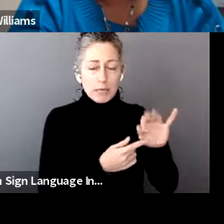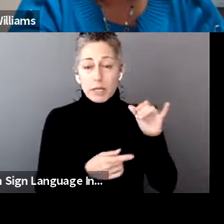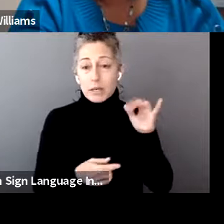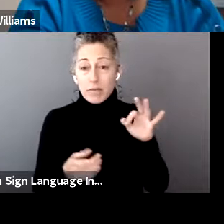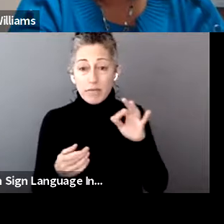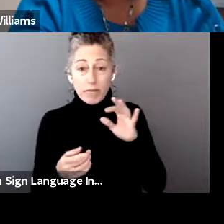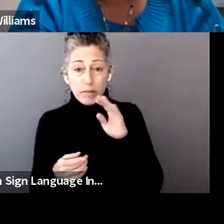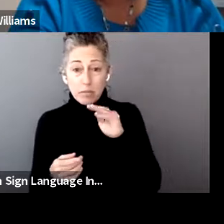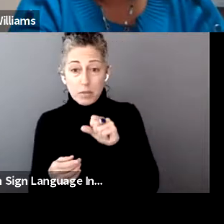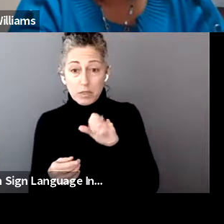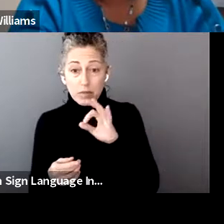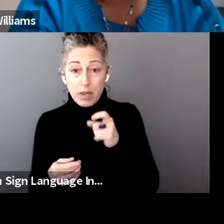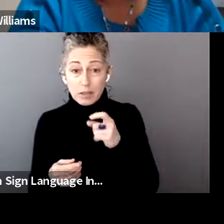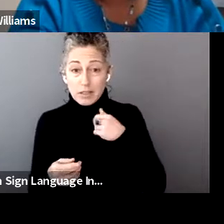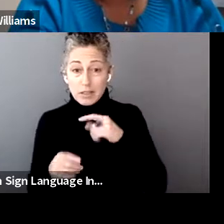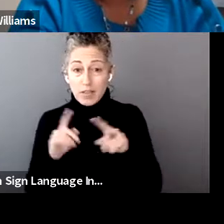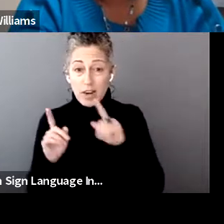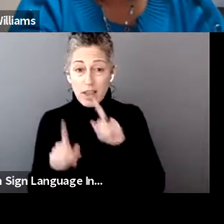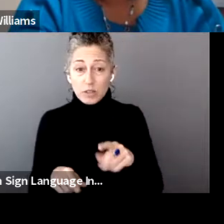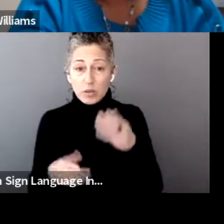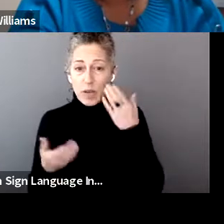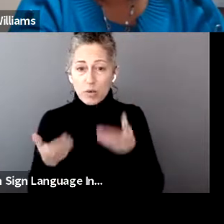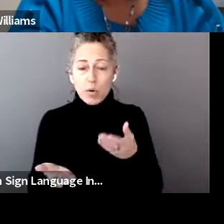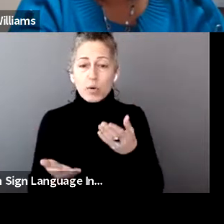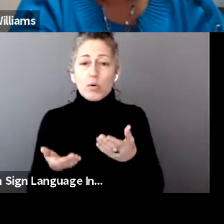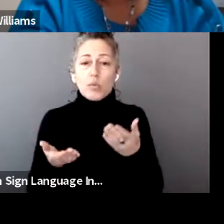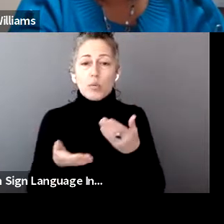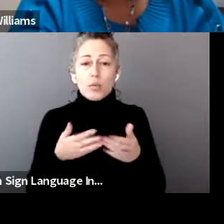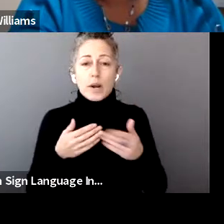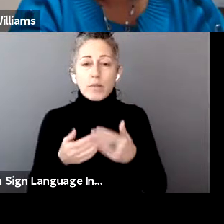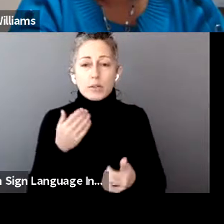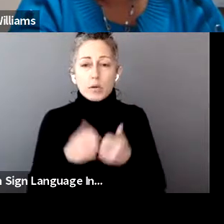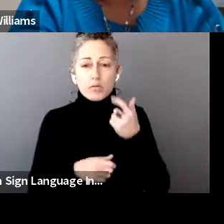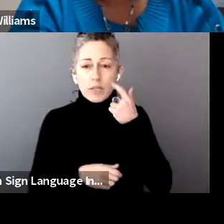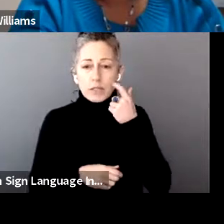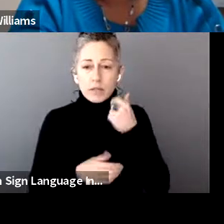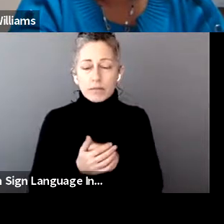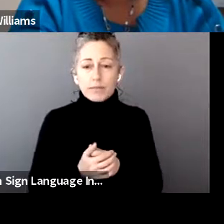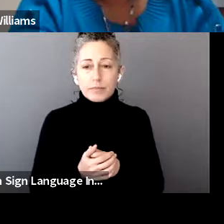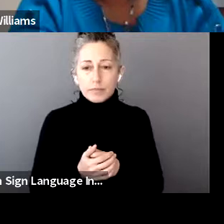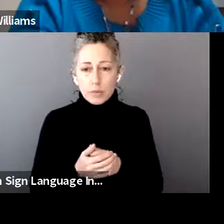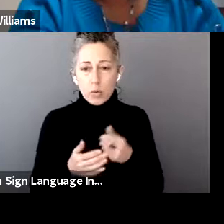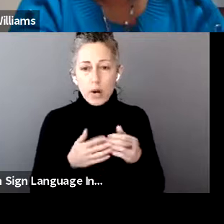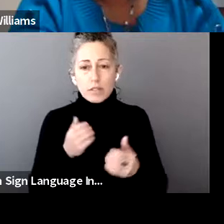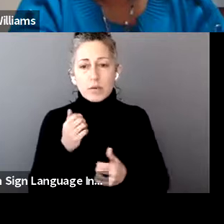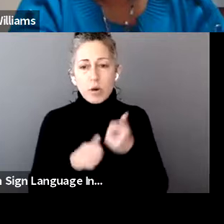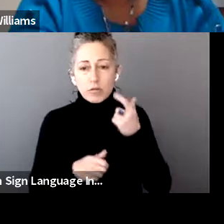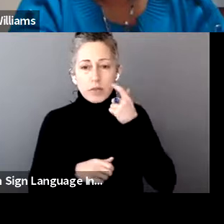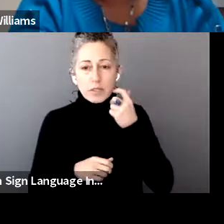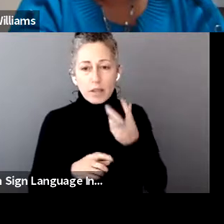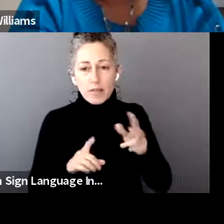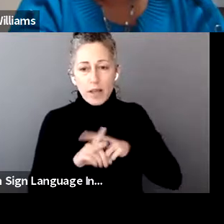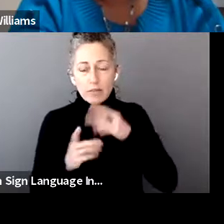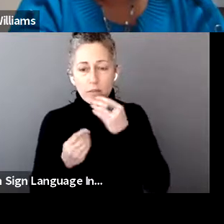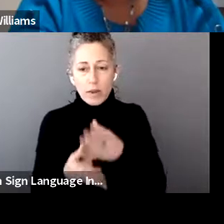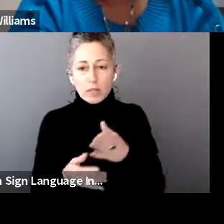answer to that. I think it's going to go off whatever's most recent. That you're correct. Whatever is the most recently filed information